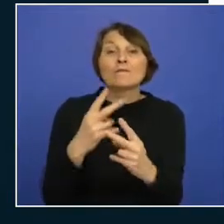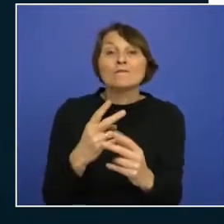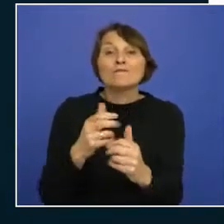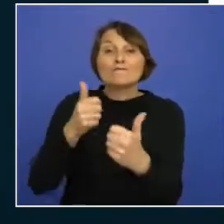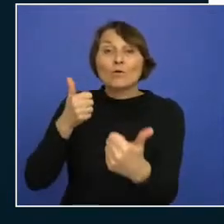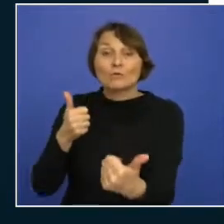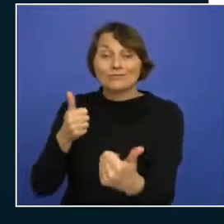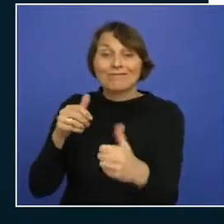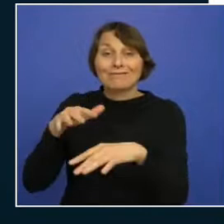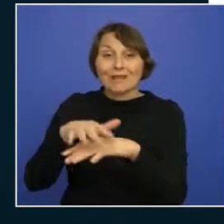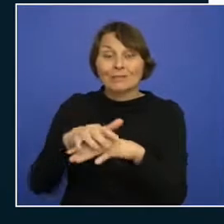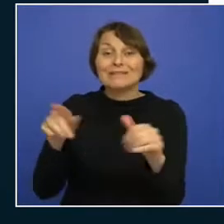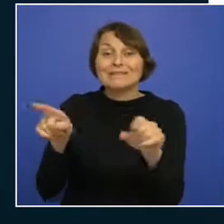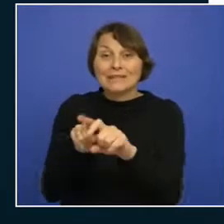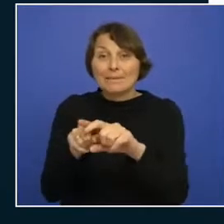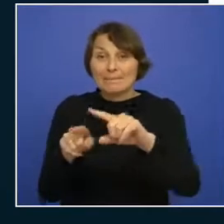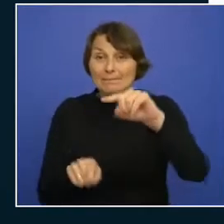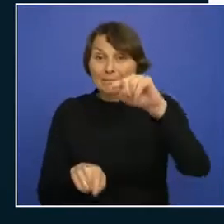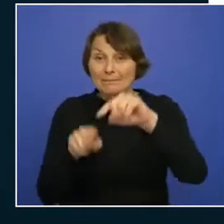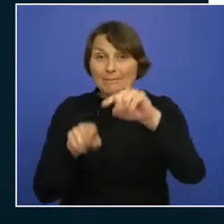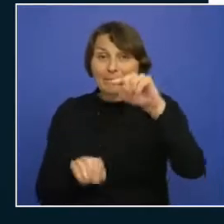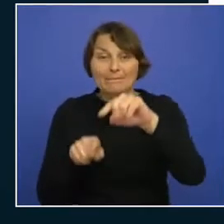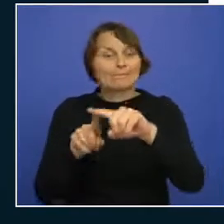name inside the same virtual network